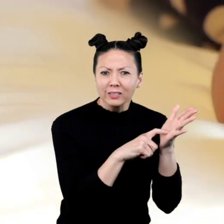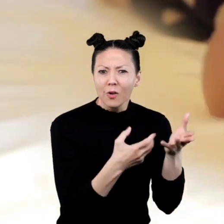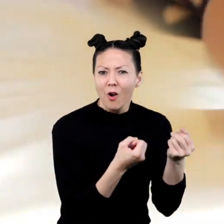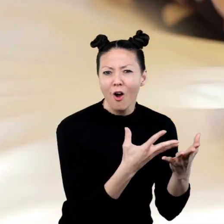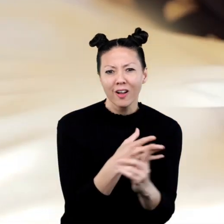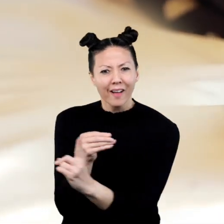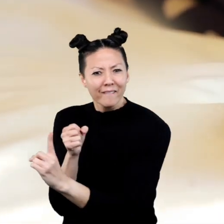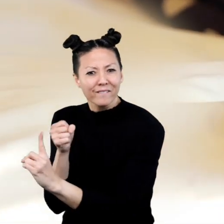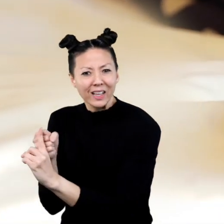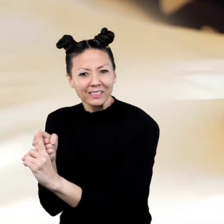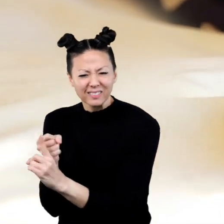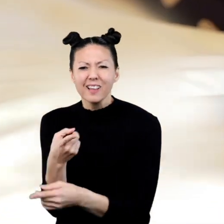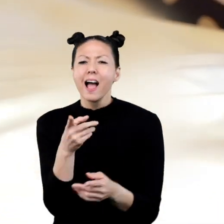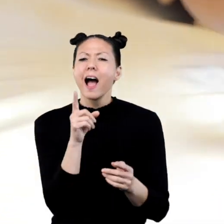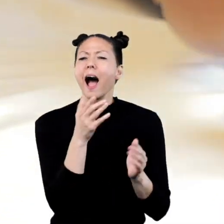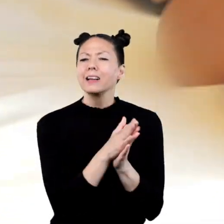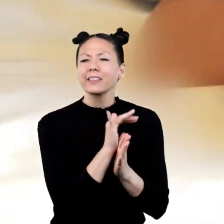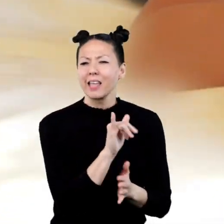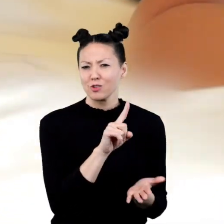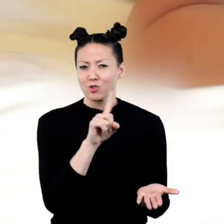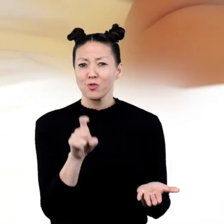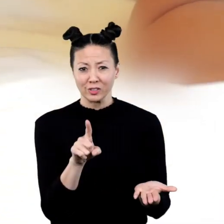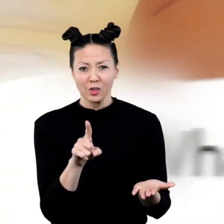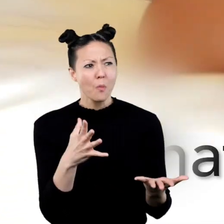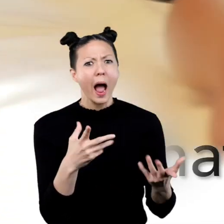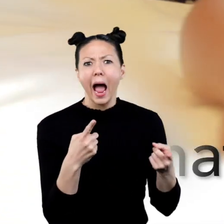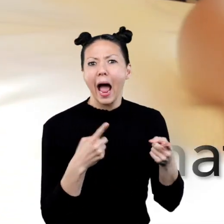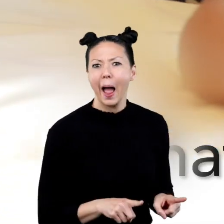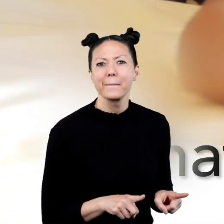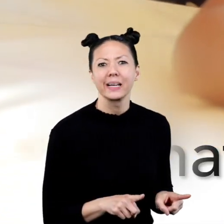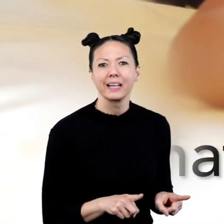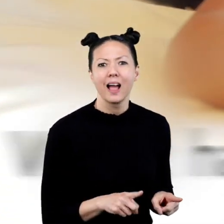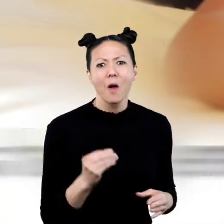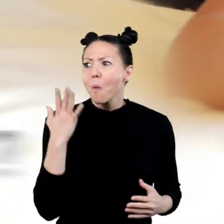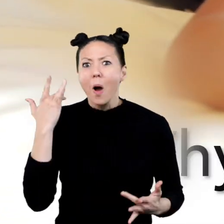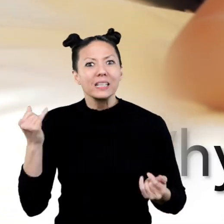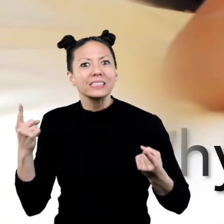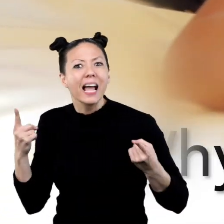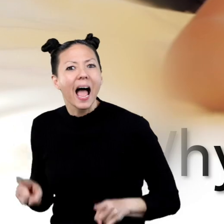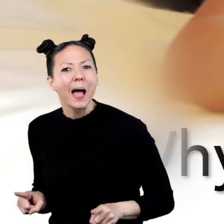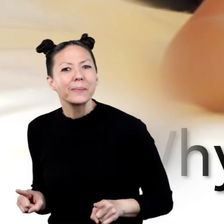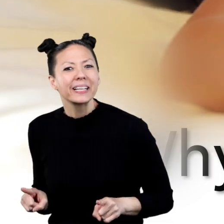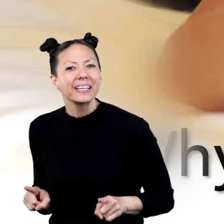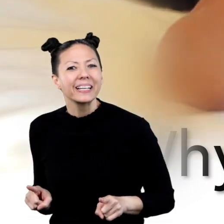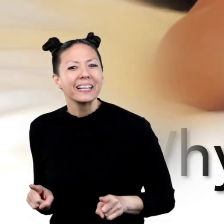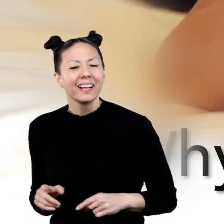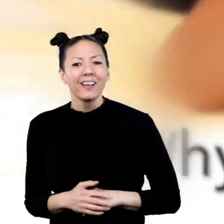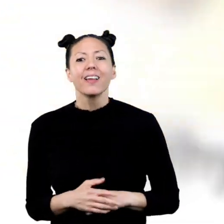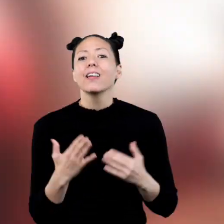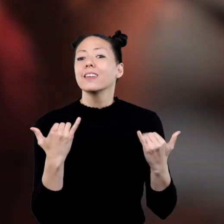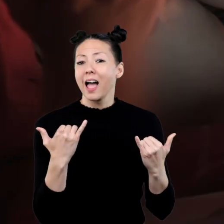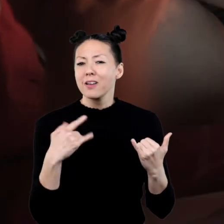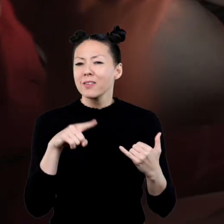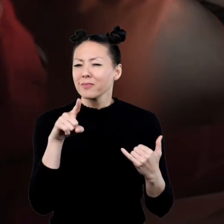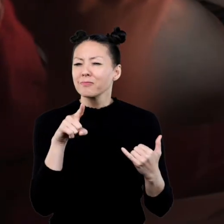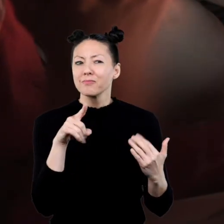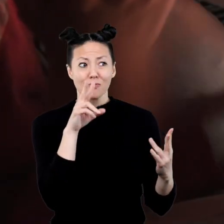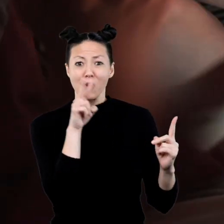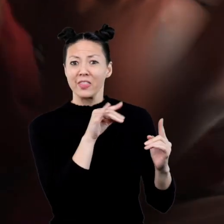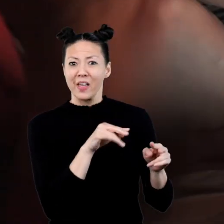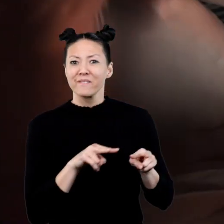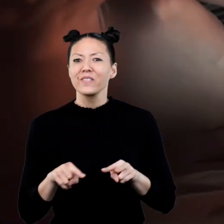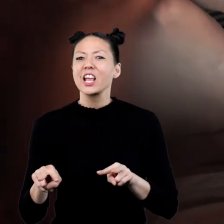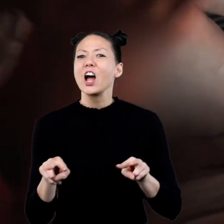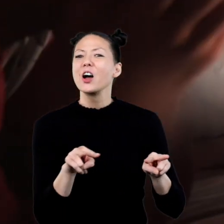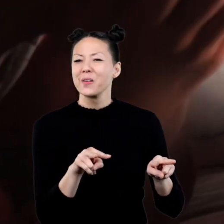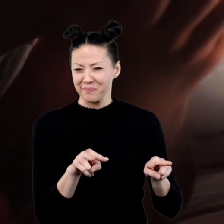cause and effect. Ask these questions. What has happened and why did it happen? And now, because